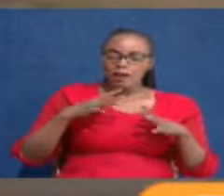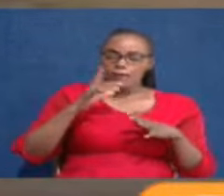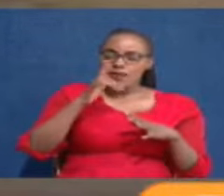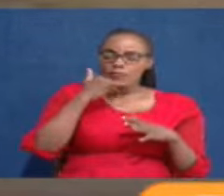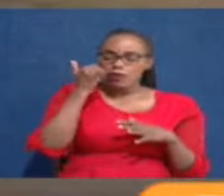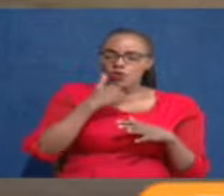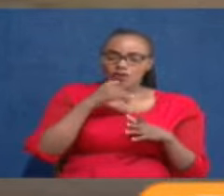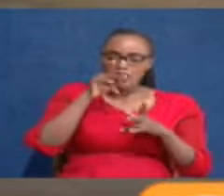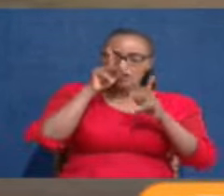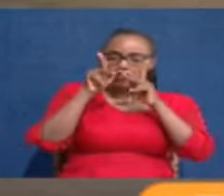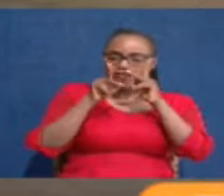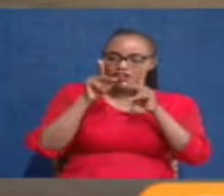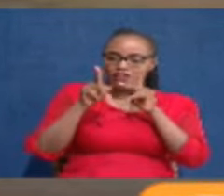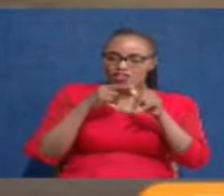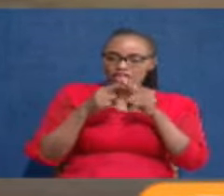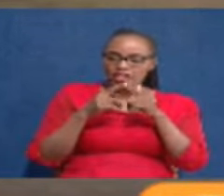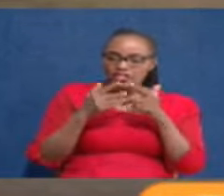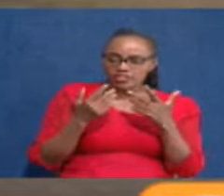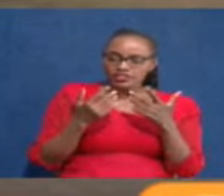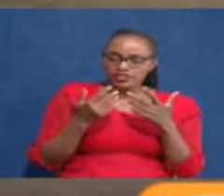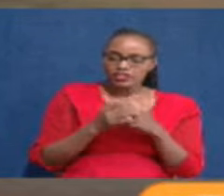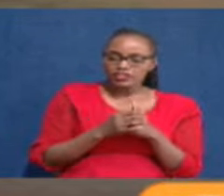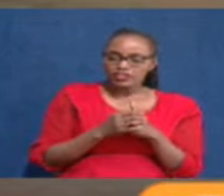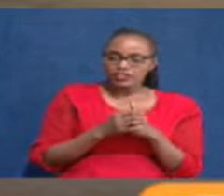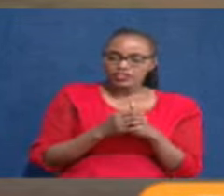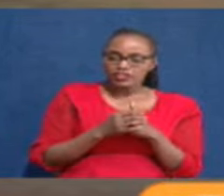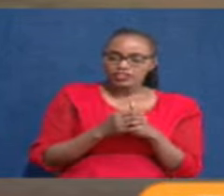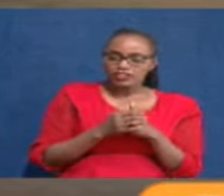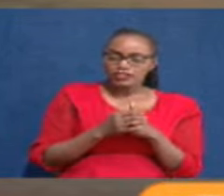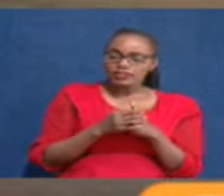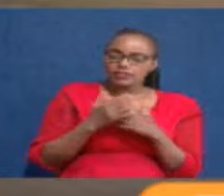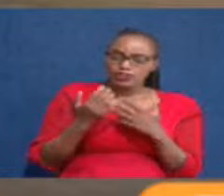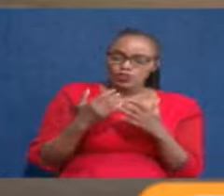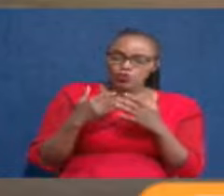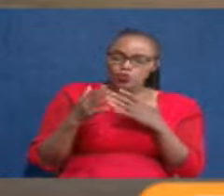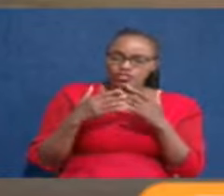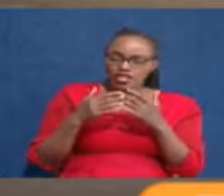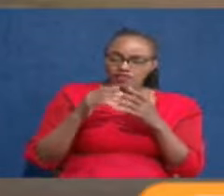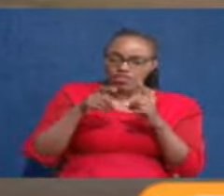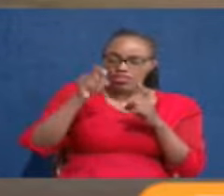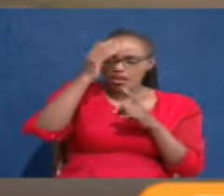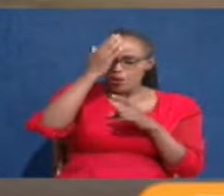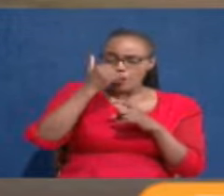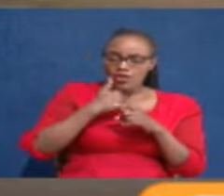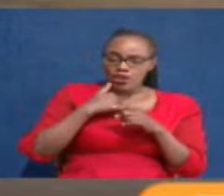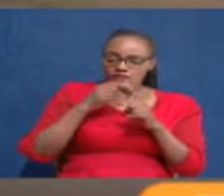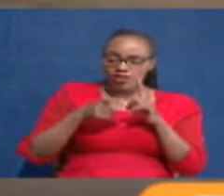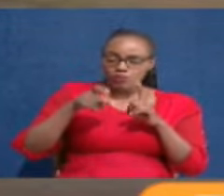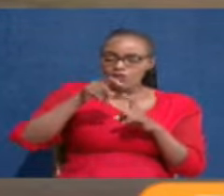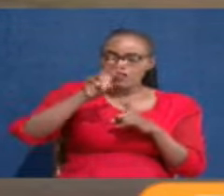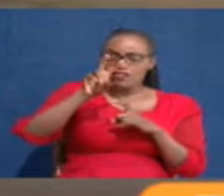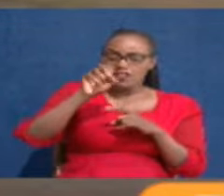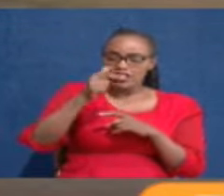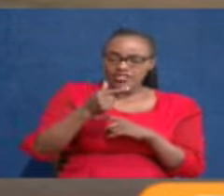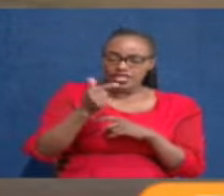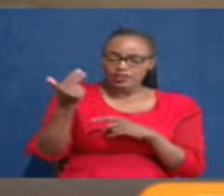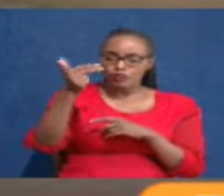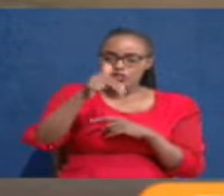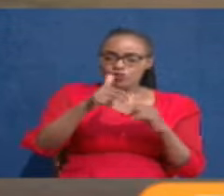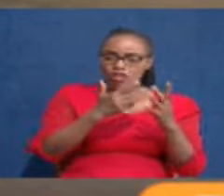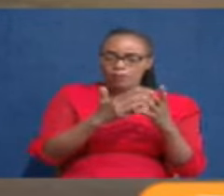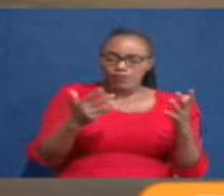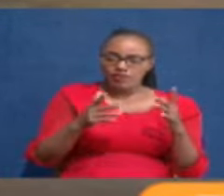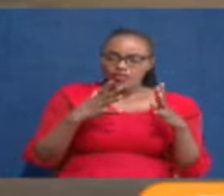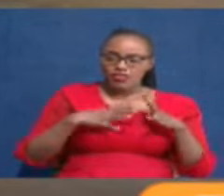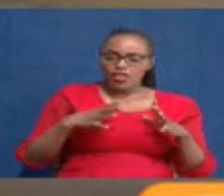The taxes that went up, the taxes that went up. Yeah, the BIA bidha mbao yilipanda, kwa sababu mulipandisha VAT on petroleum products. There are